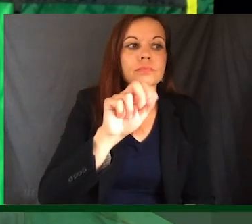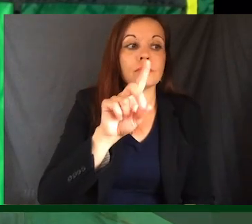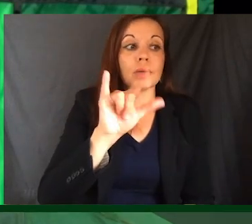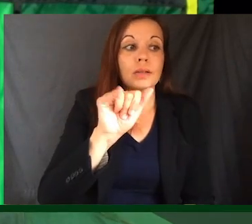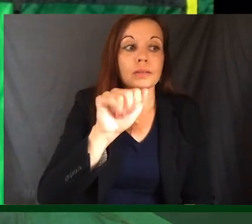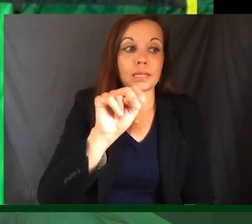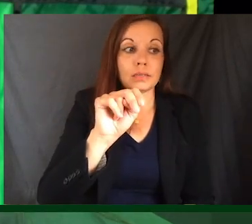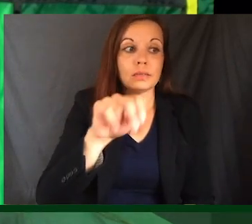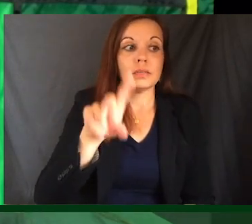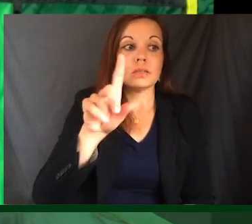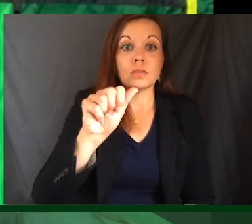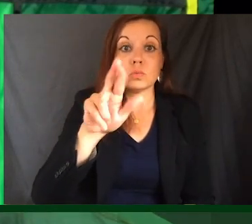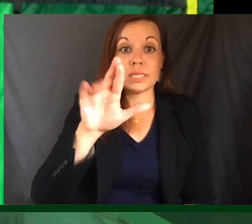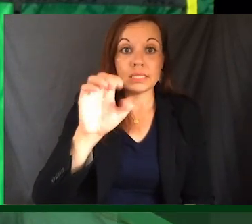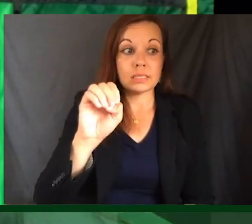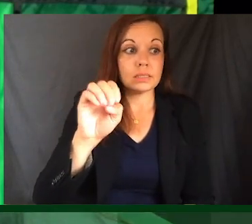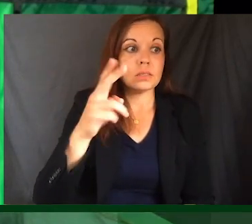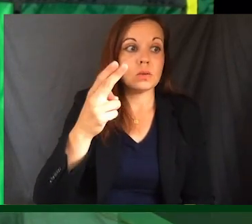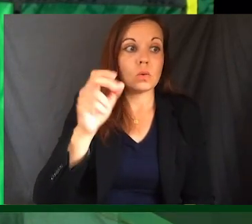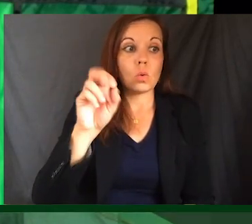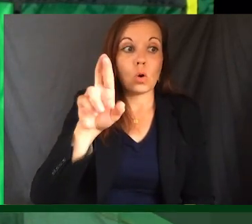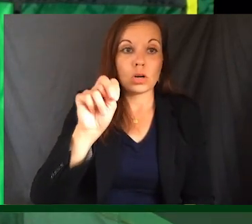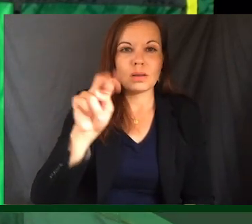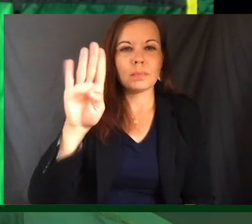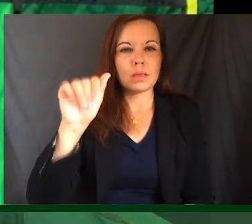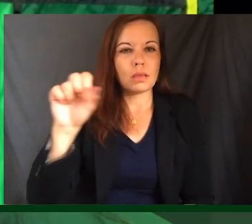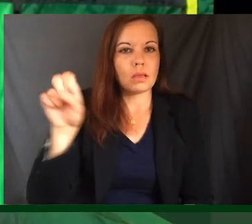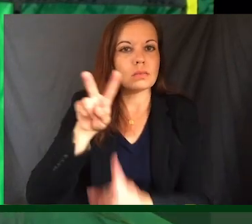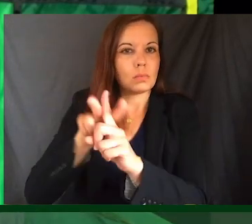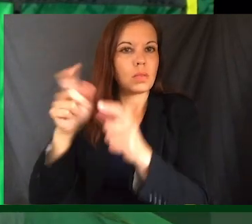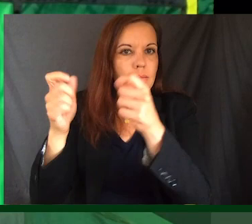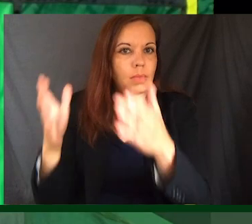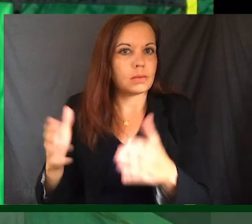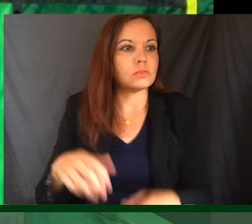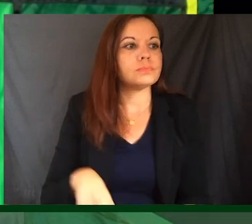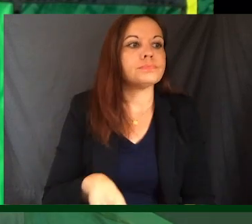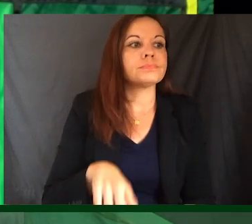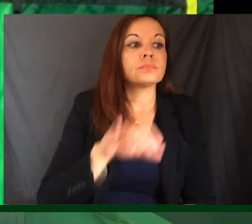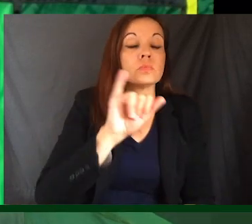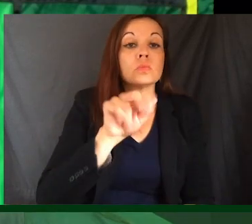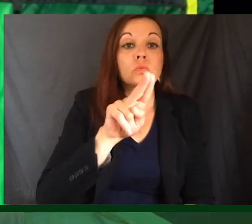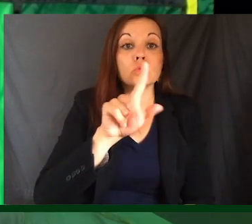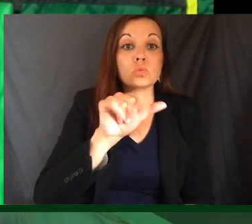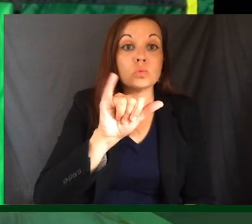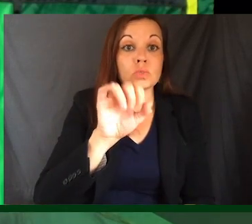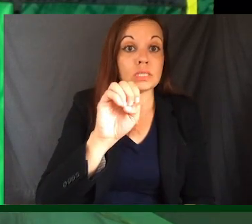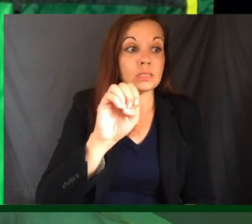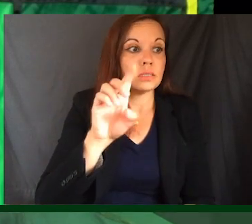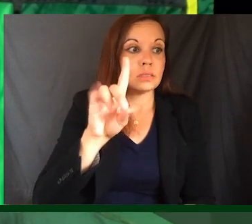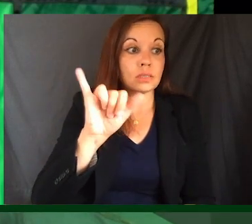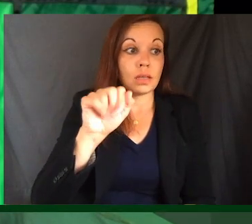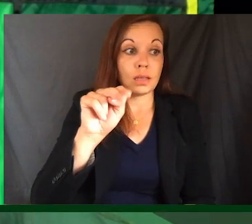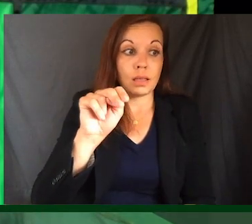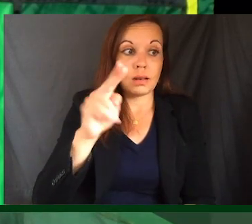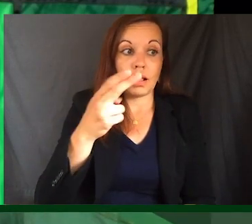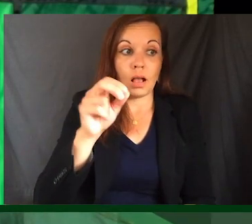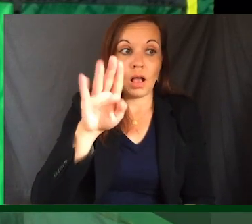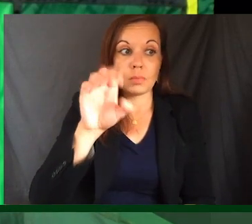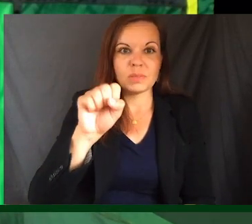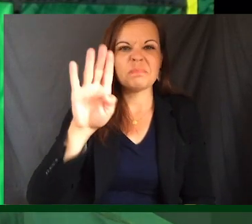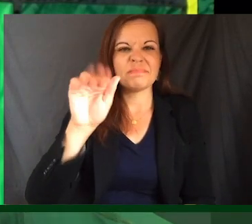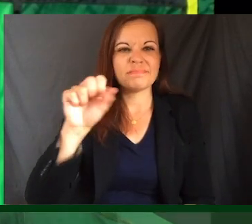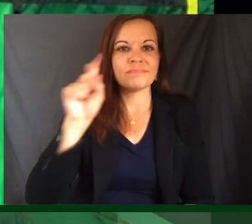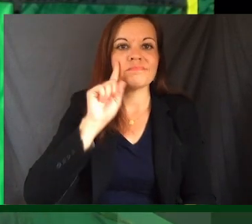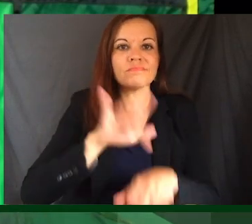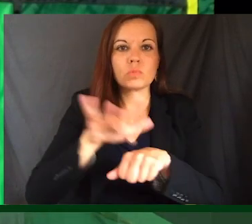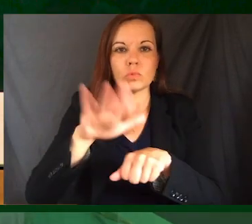Horne, BAS Applied Management. Julie Diane Hobbs, BAS Early Childhood